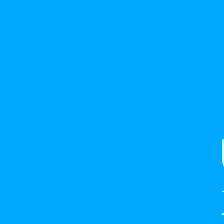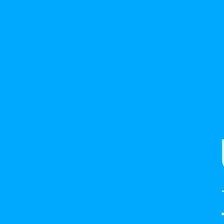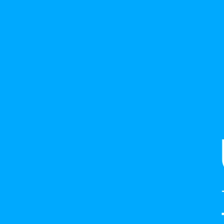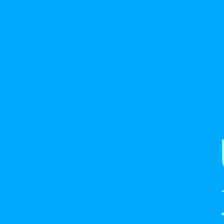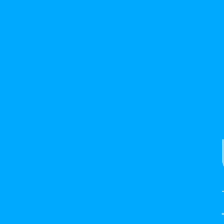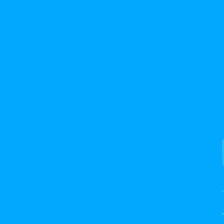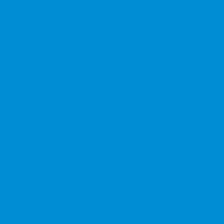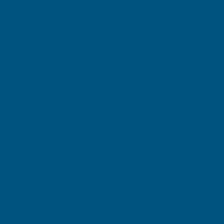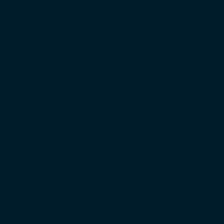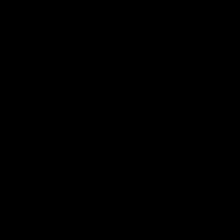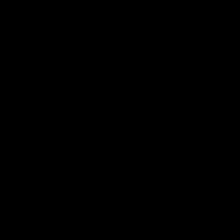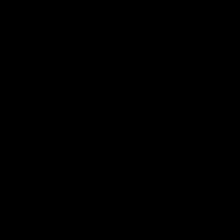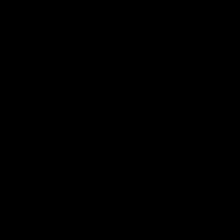man-disability you.